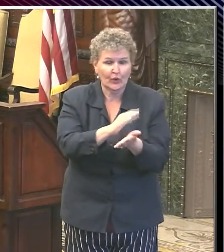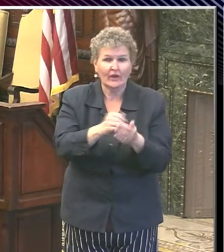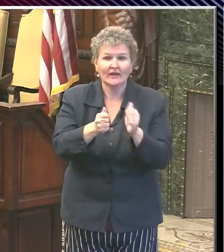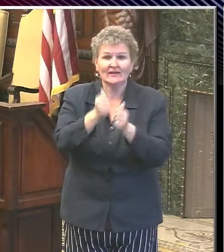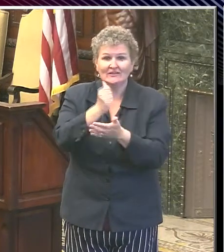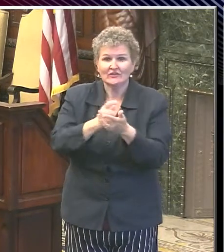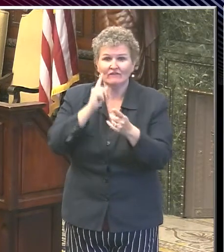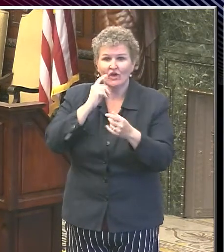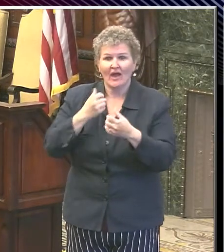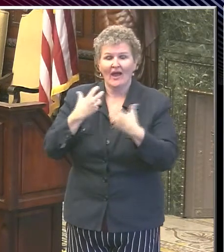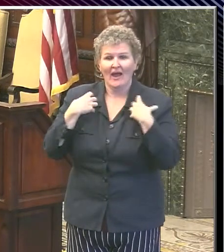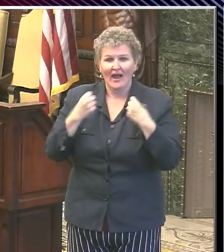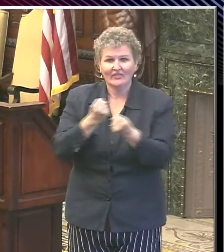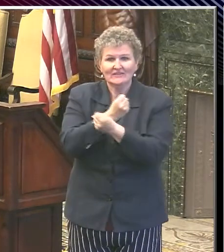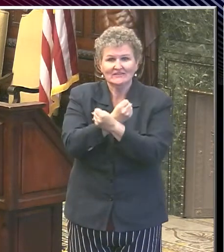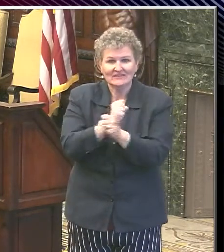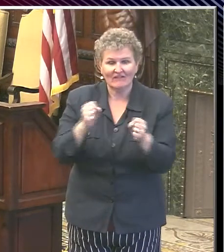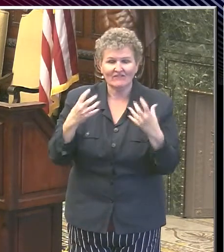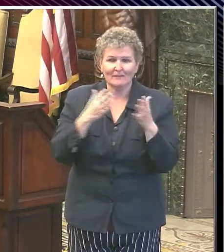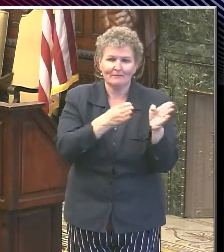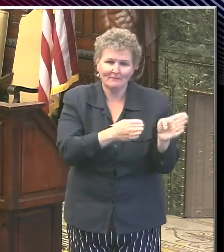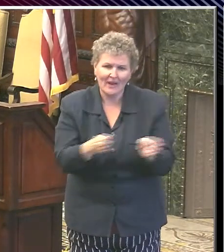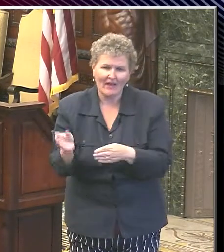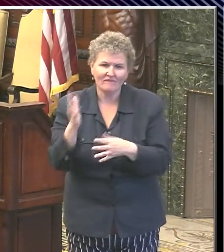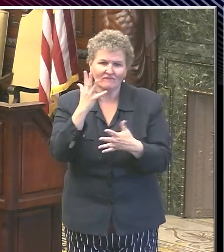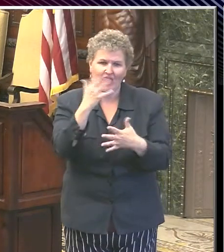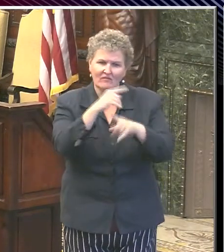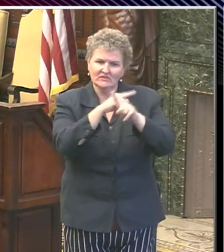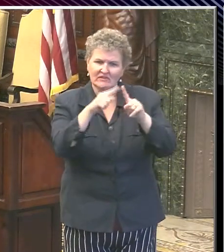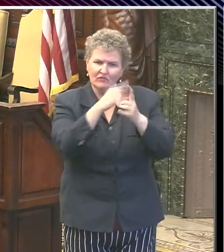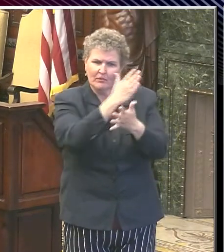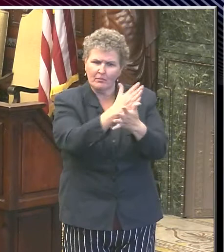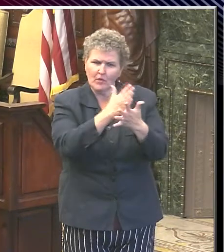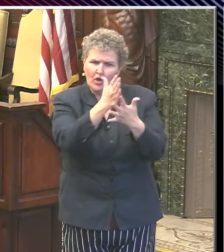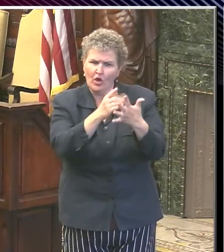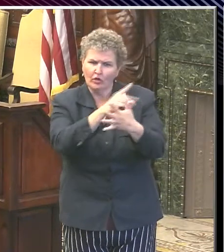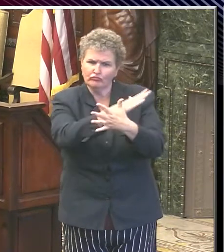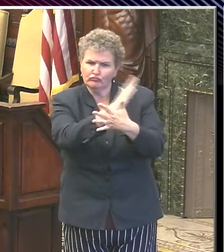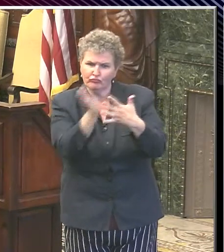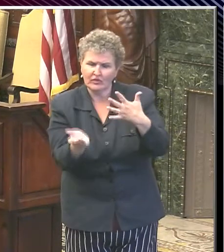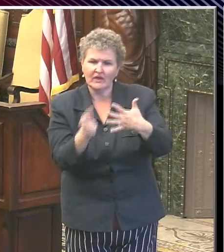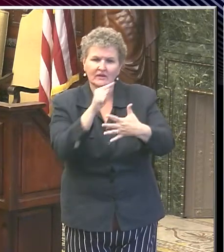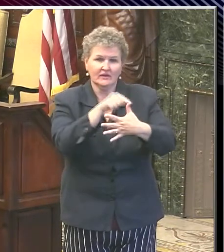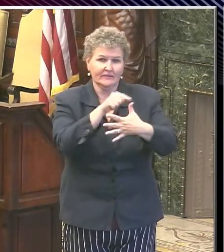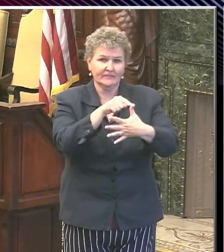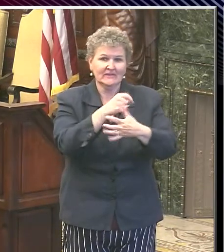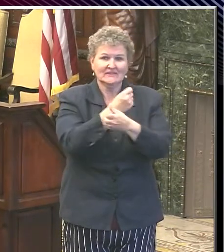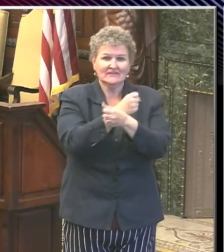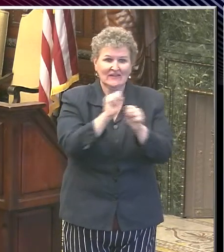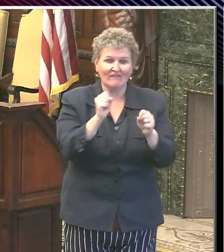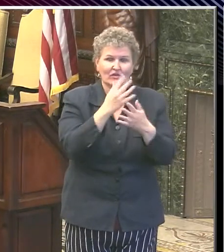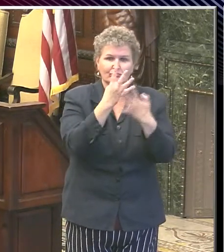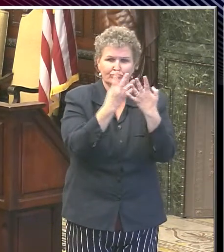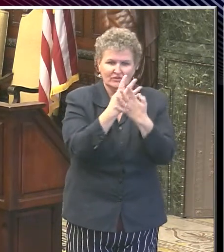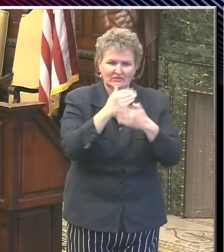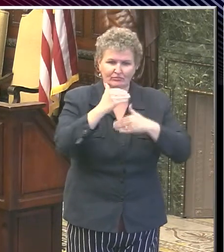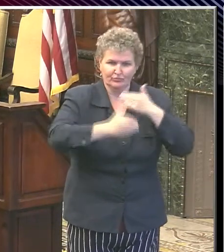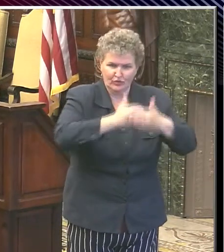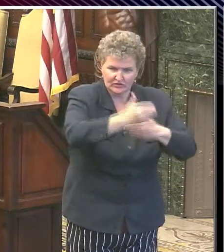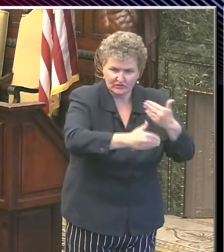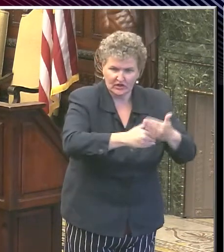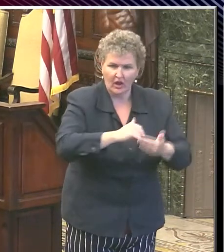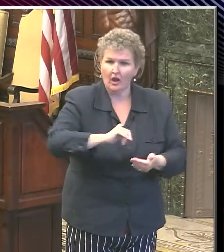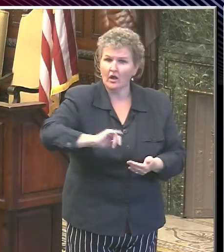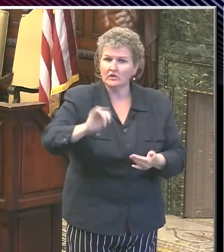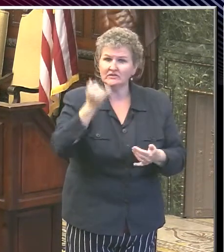health and safety plan. It's a five-part screener, and health and safety is a part of the screener. In addition, they must also have a plan in the